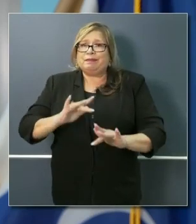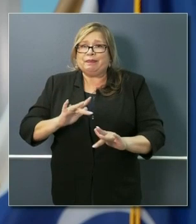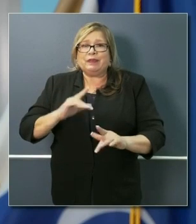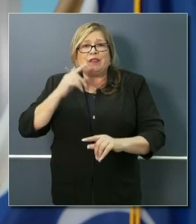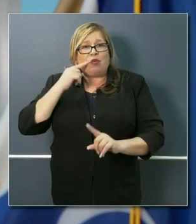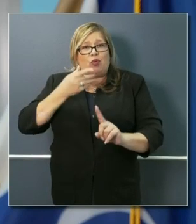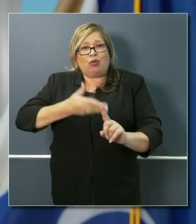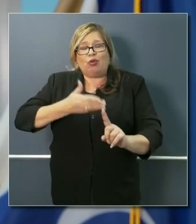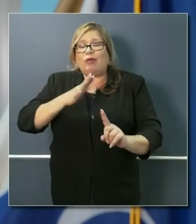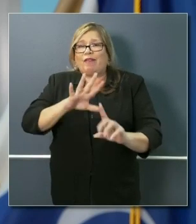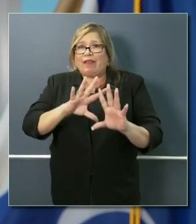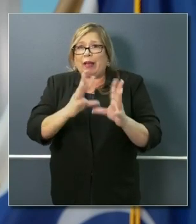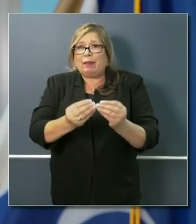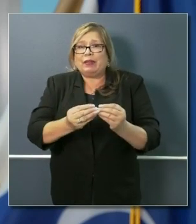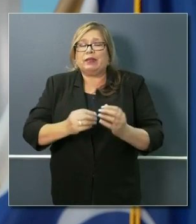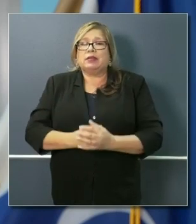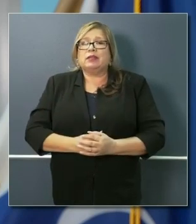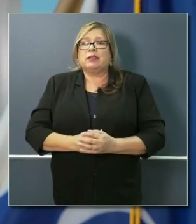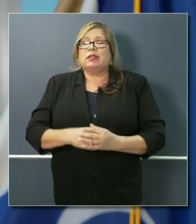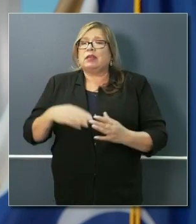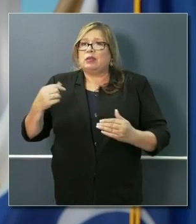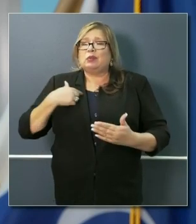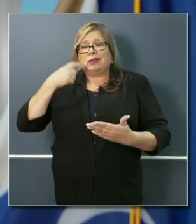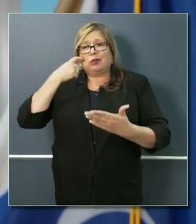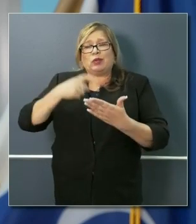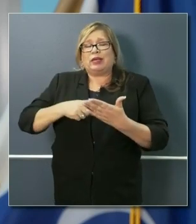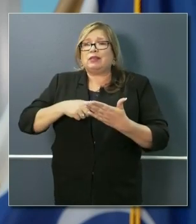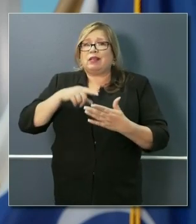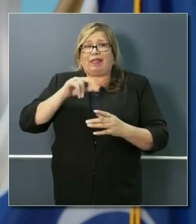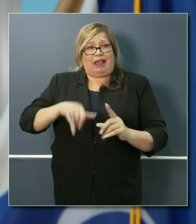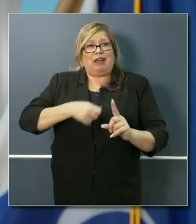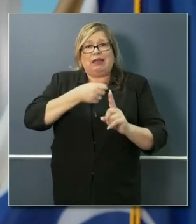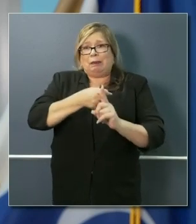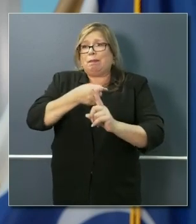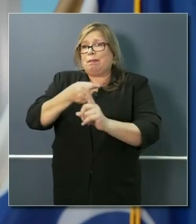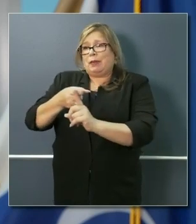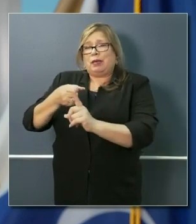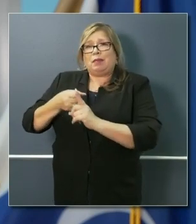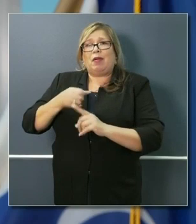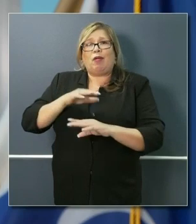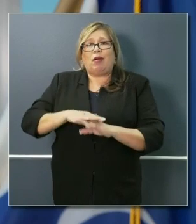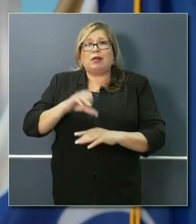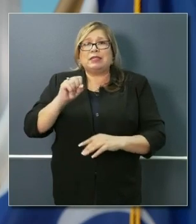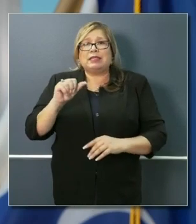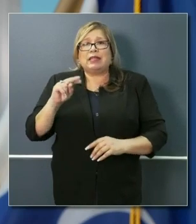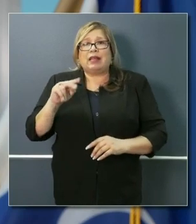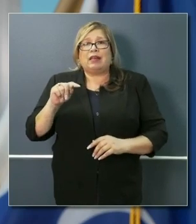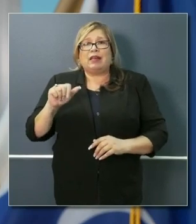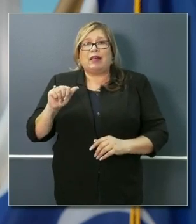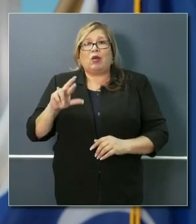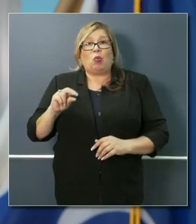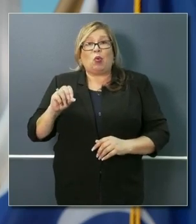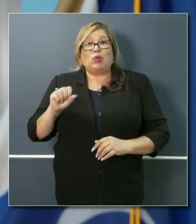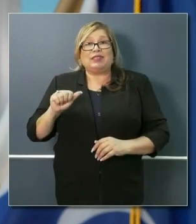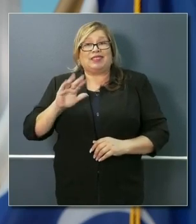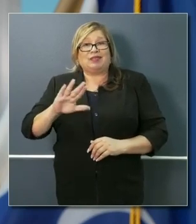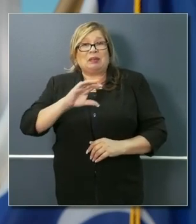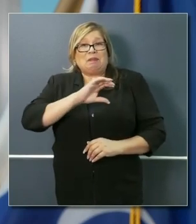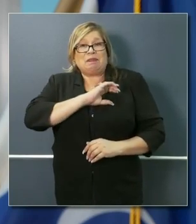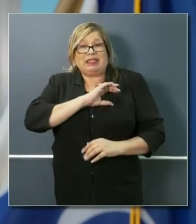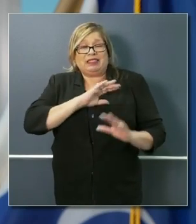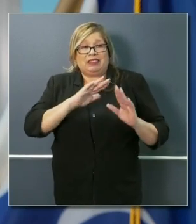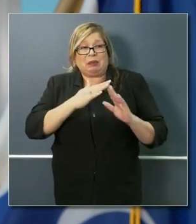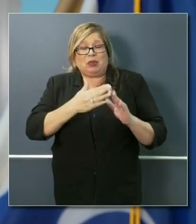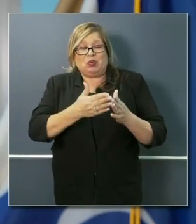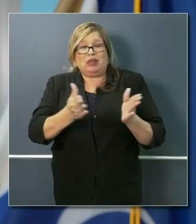only to her and our family, the impact this has had on the Santa Rosa police community,